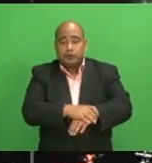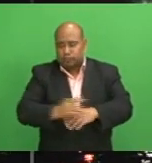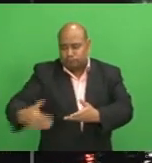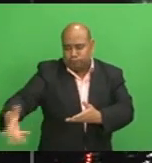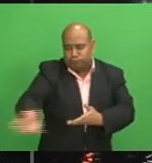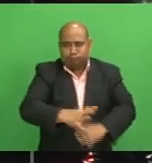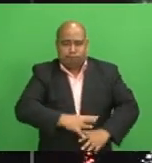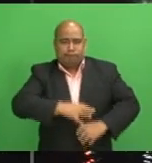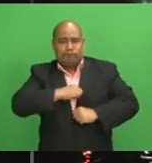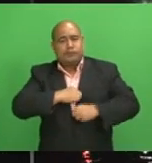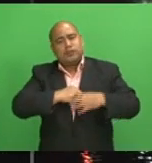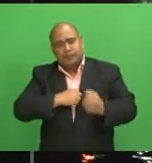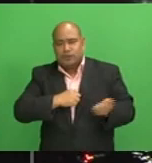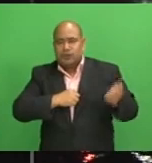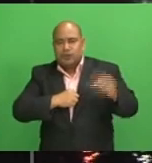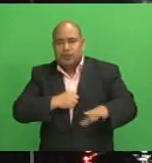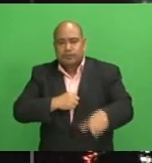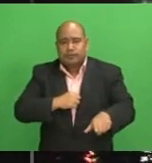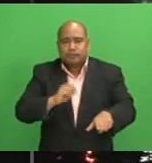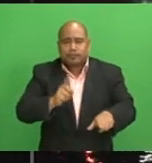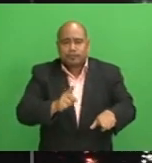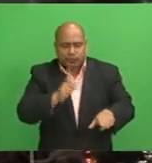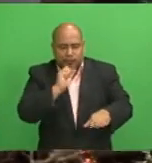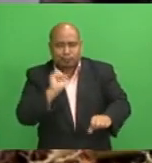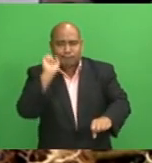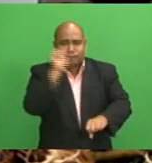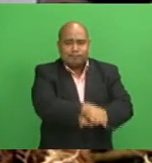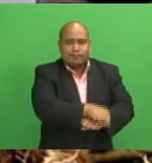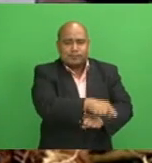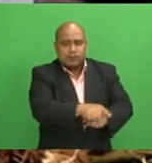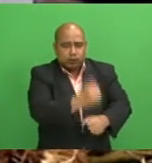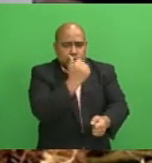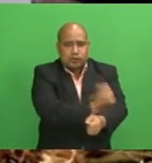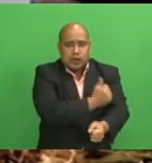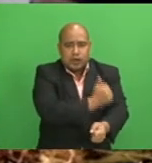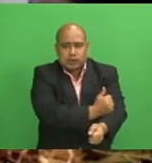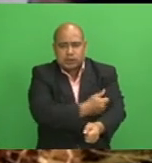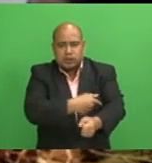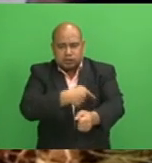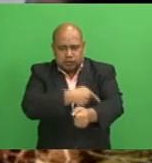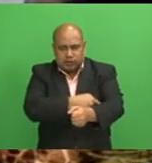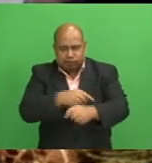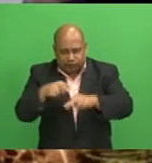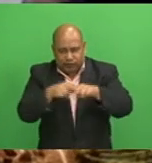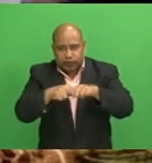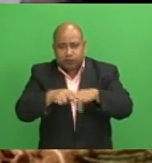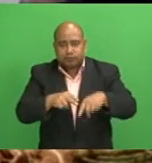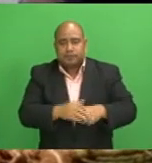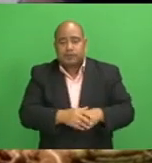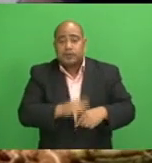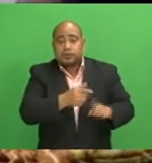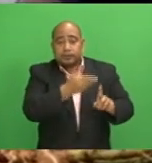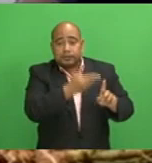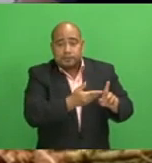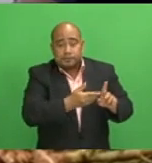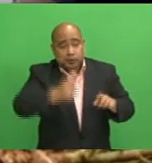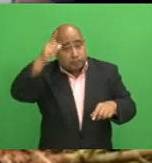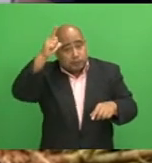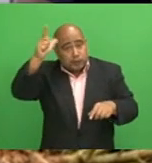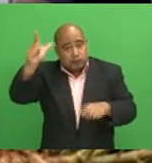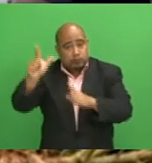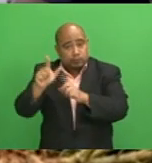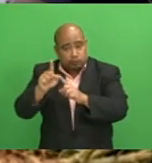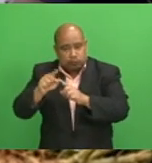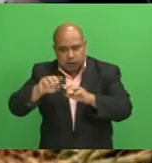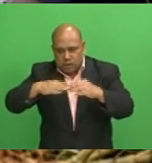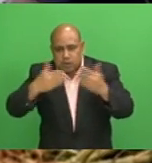functionally disrupt drug operations in Fiji. Commissioner of Police Brigadier General Sitiveni Gilio says there has been an increase in the